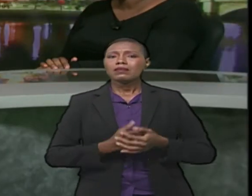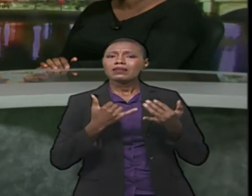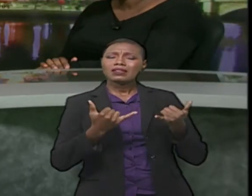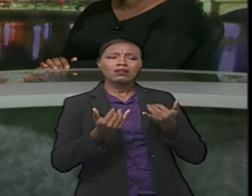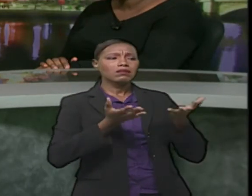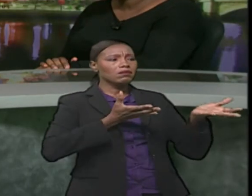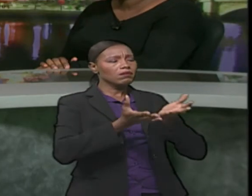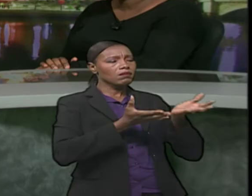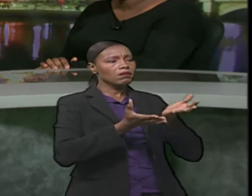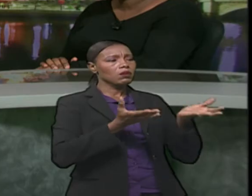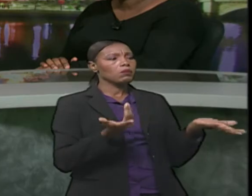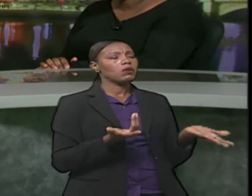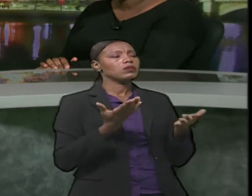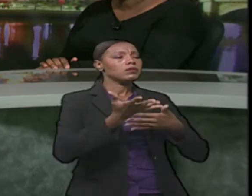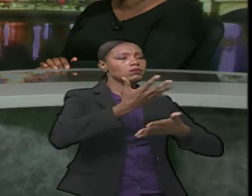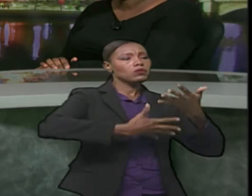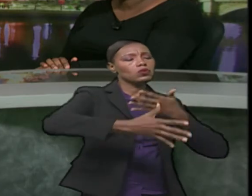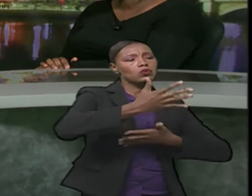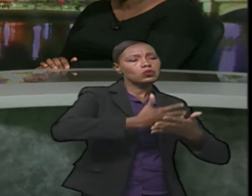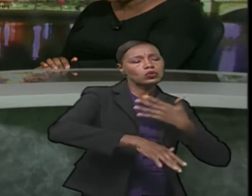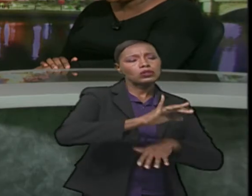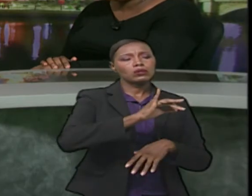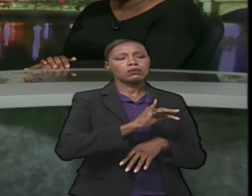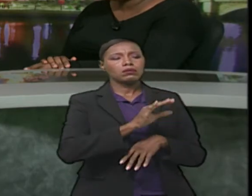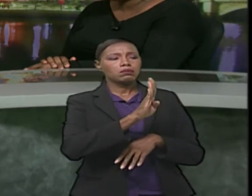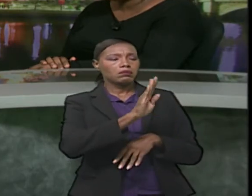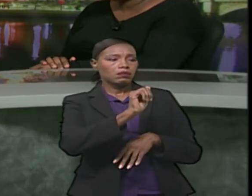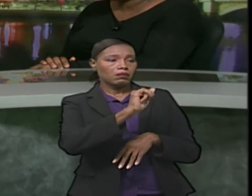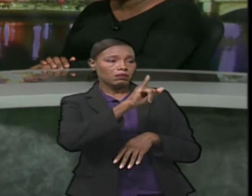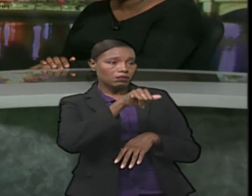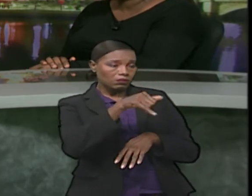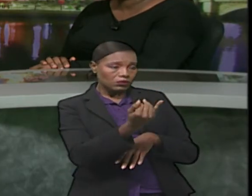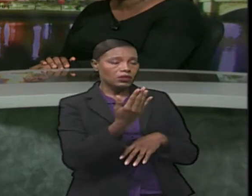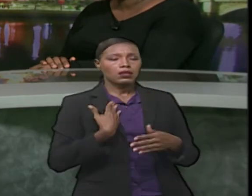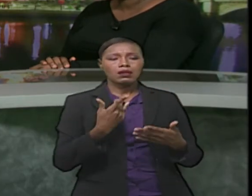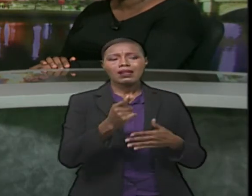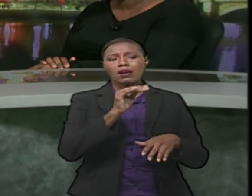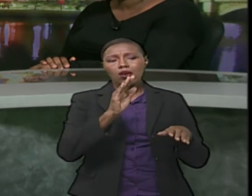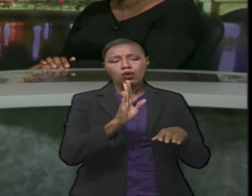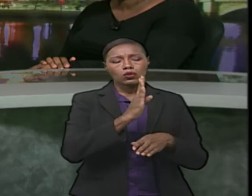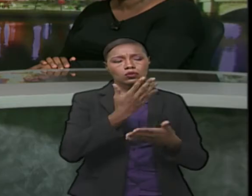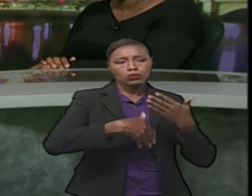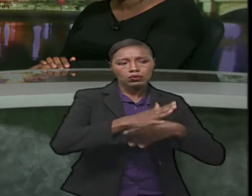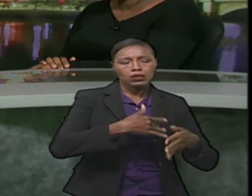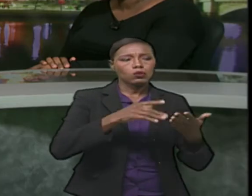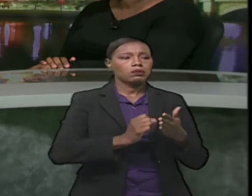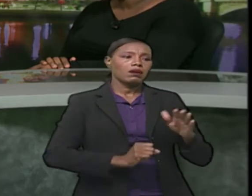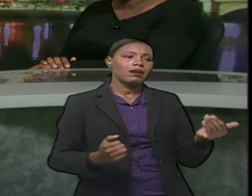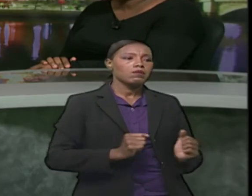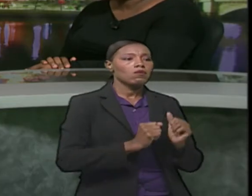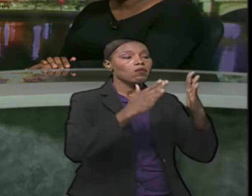talking about the Association of Journalists and the fact that the Association will be relaunched this weekend.